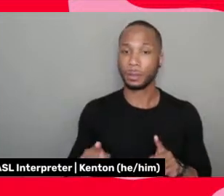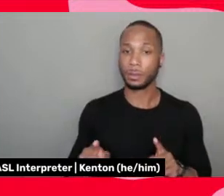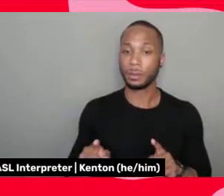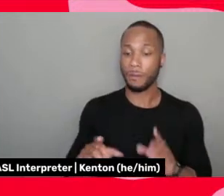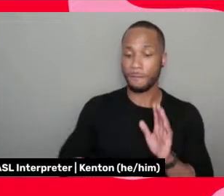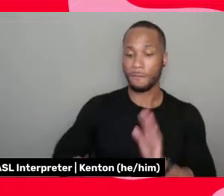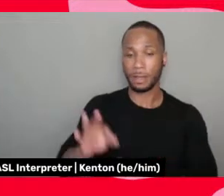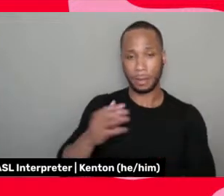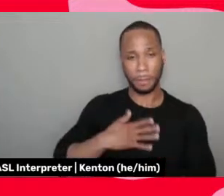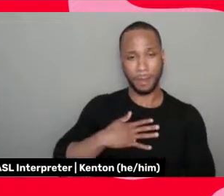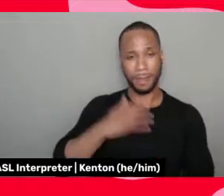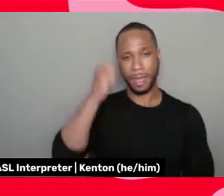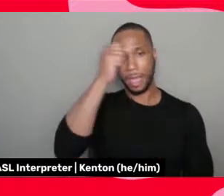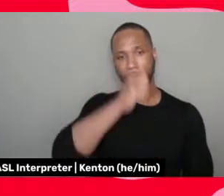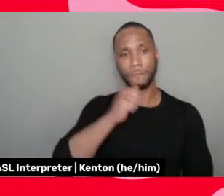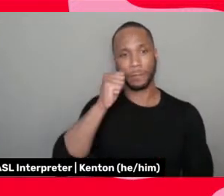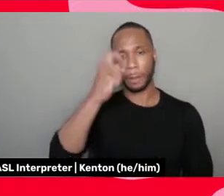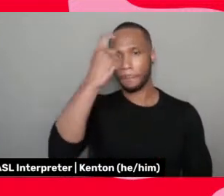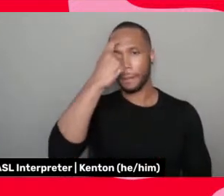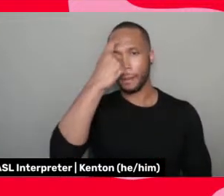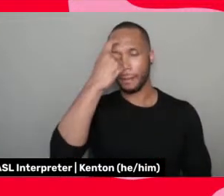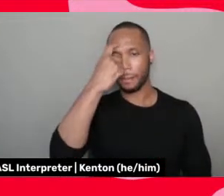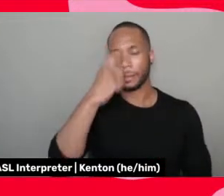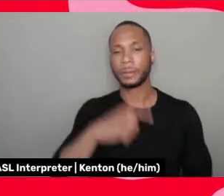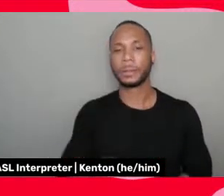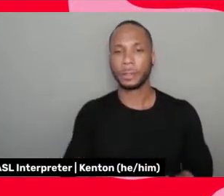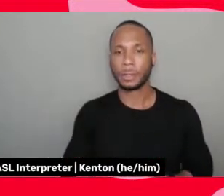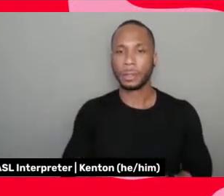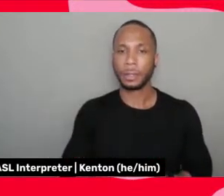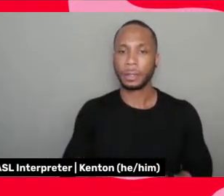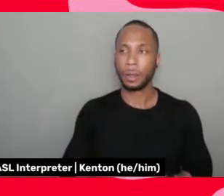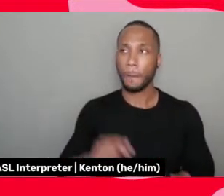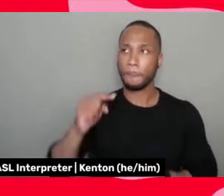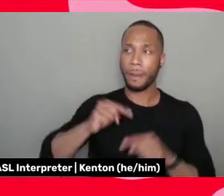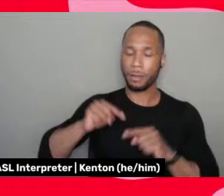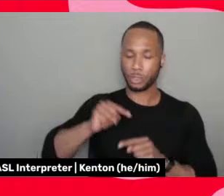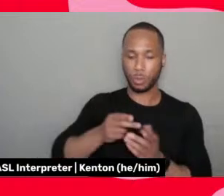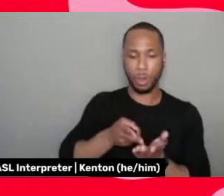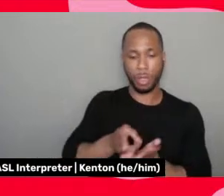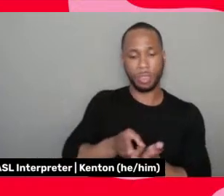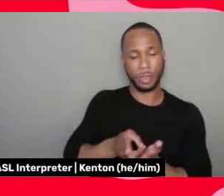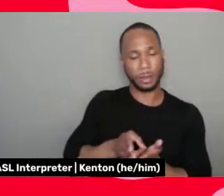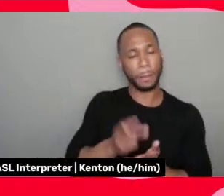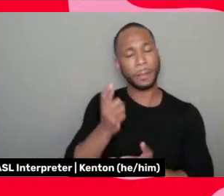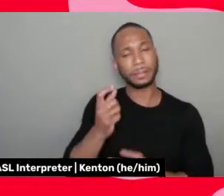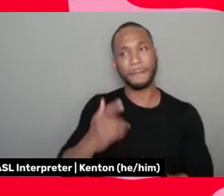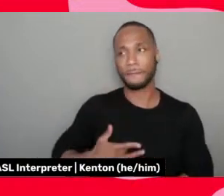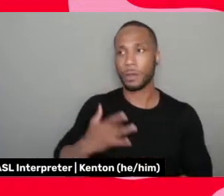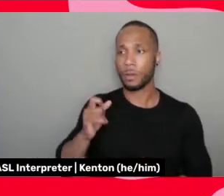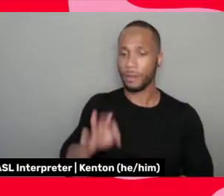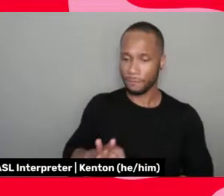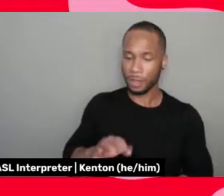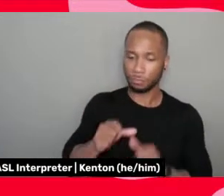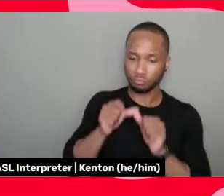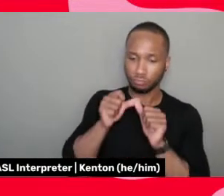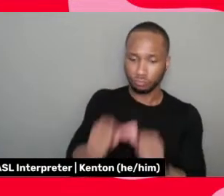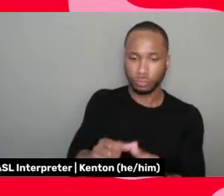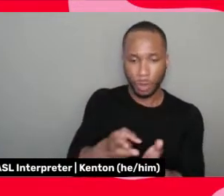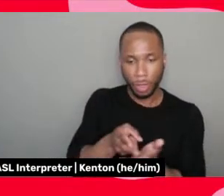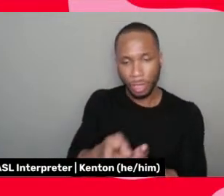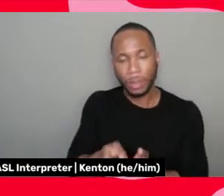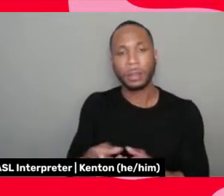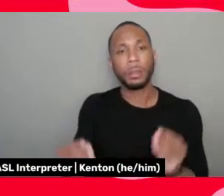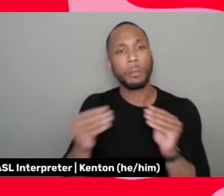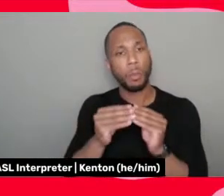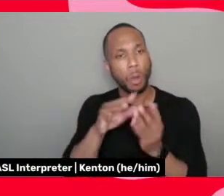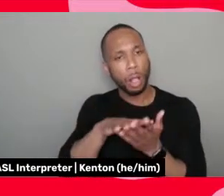African mind and I go back to the authentic because I felt that if I stayed in that, and then the more I learned about culture